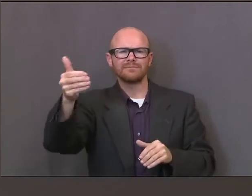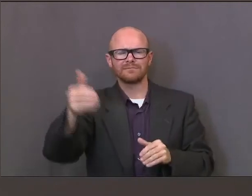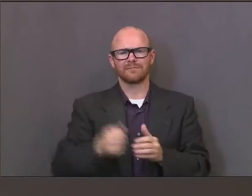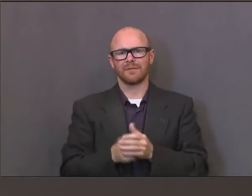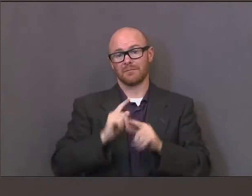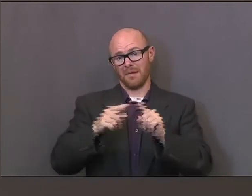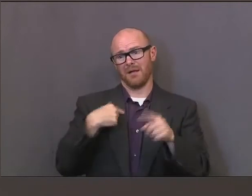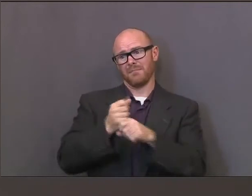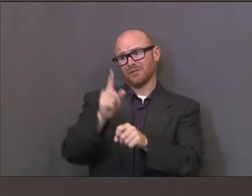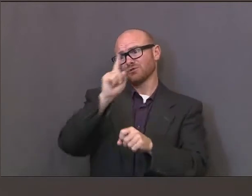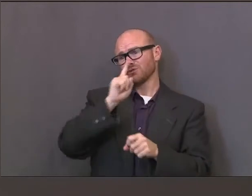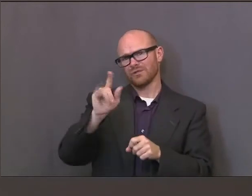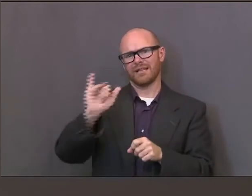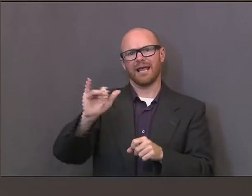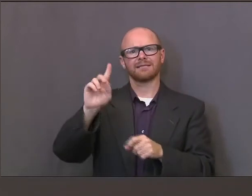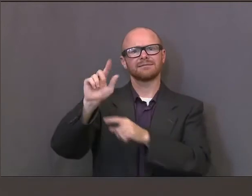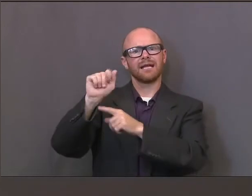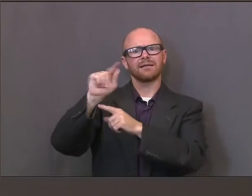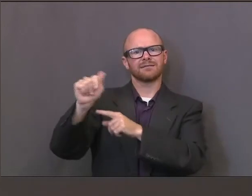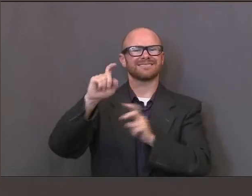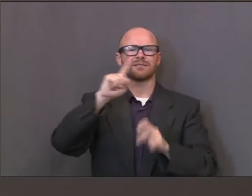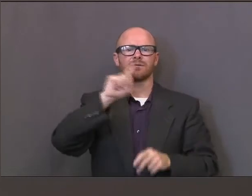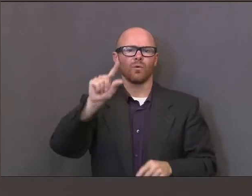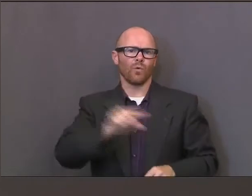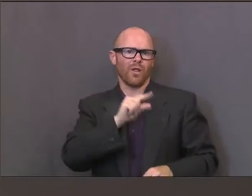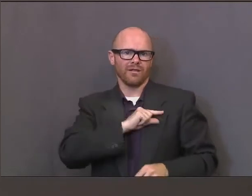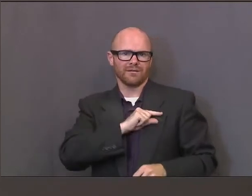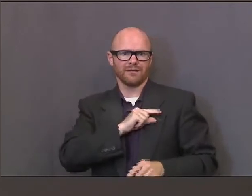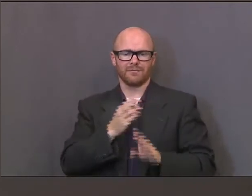want to make sure that data is quality before we release it.